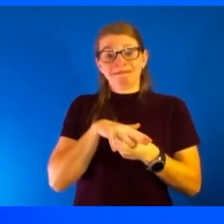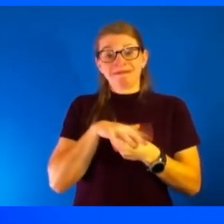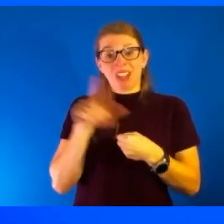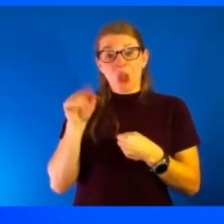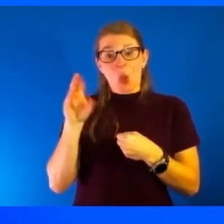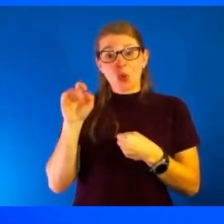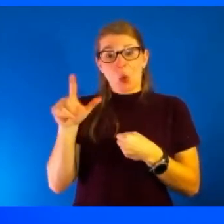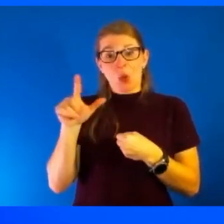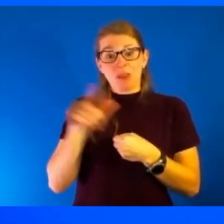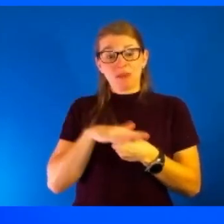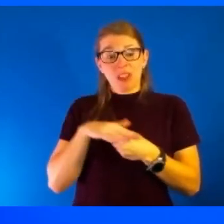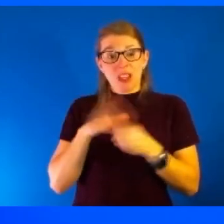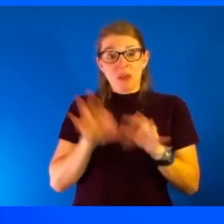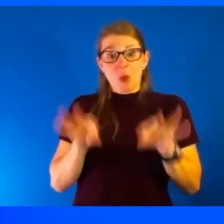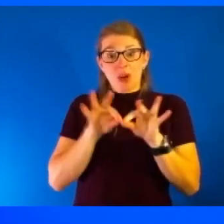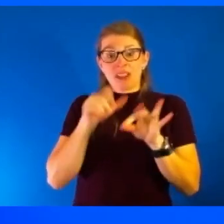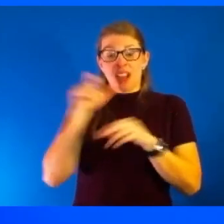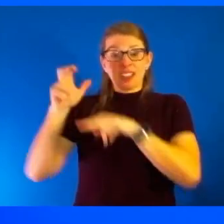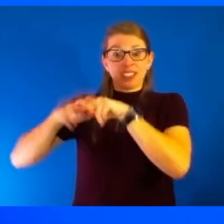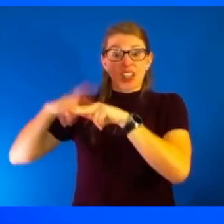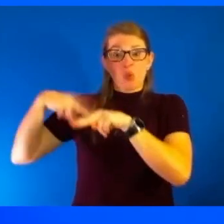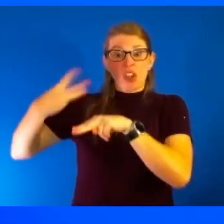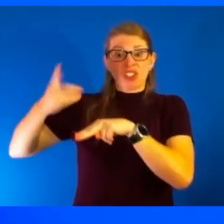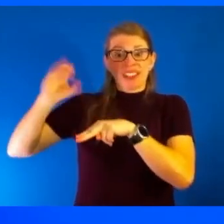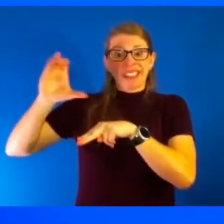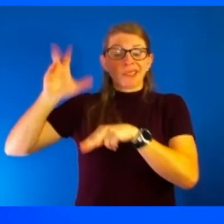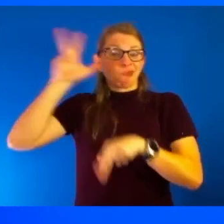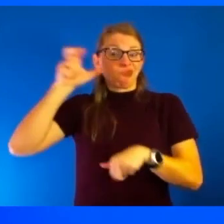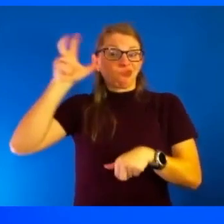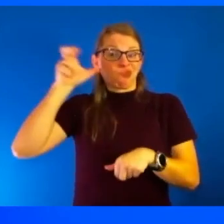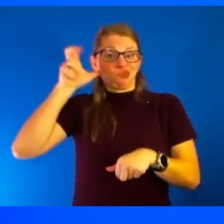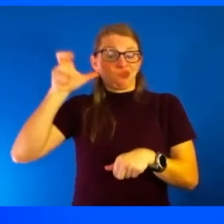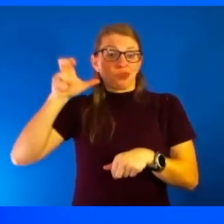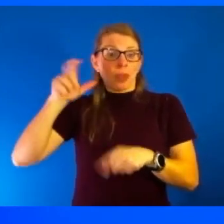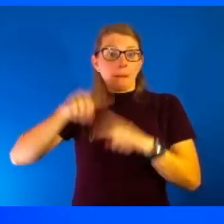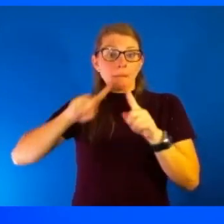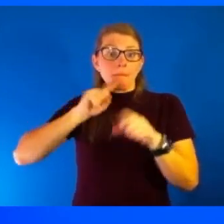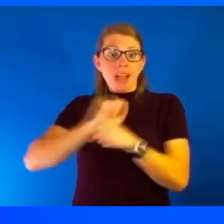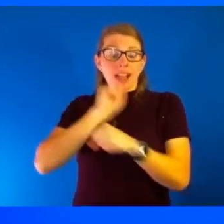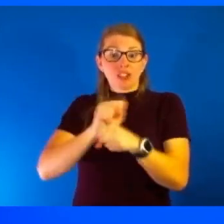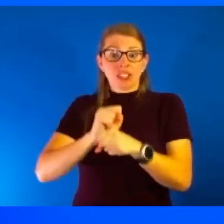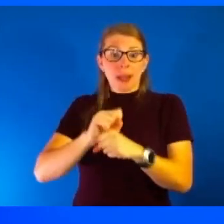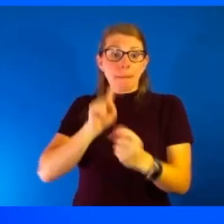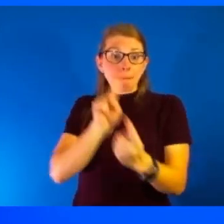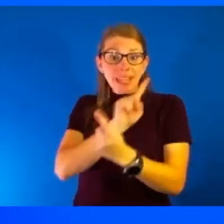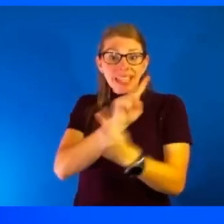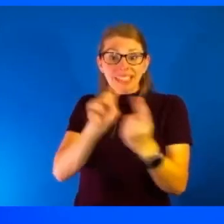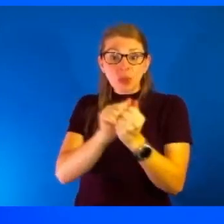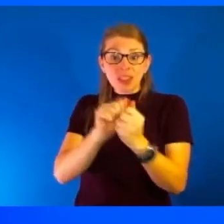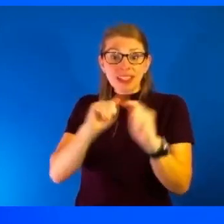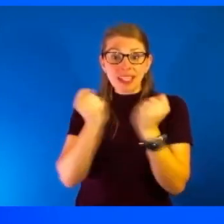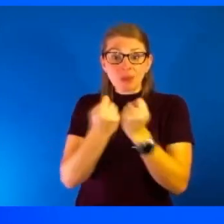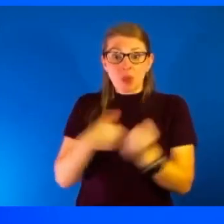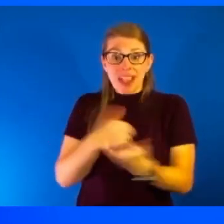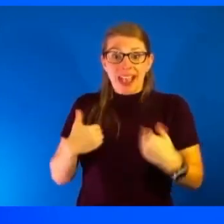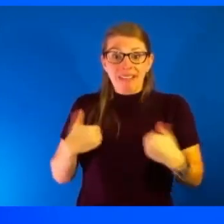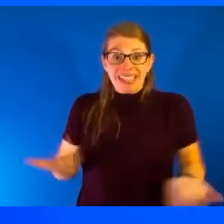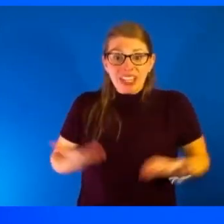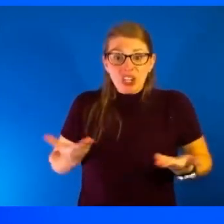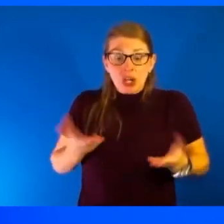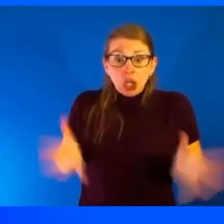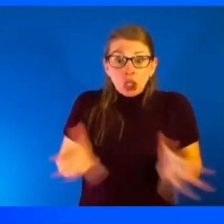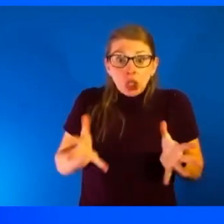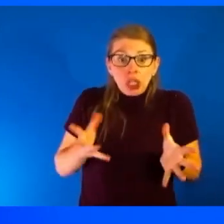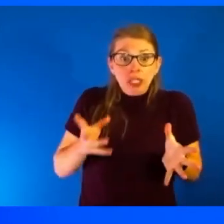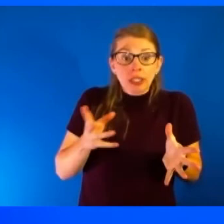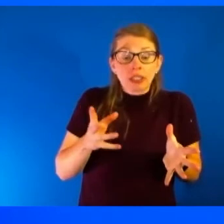not to sit in Washington, D.C. and hear about these things, but actually to come out and meet with the teams that we have here and to encourage the sort of